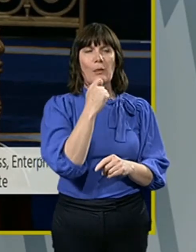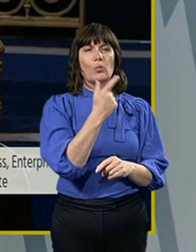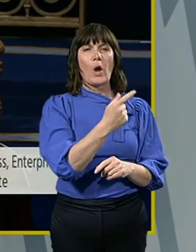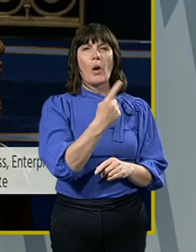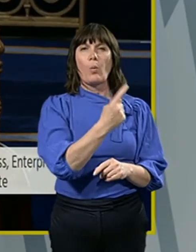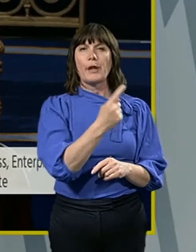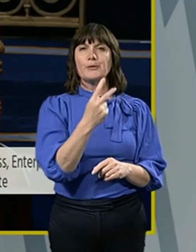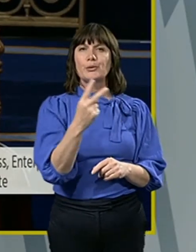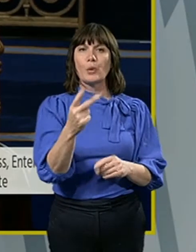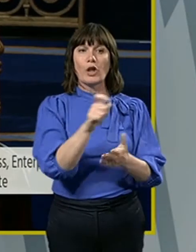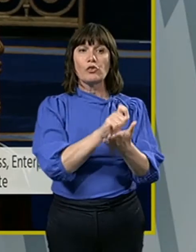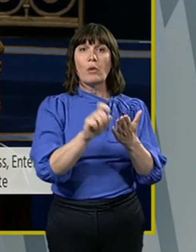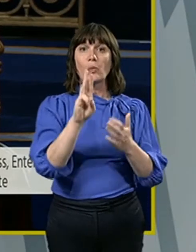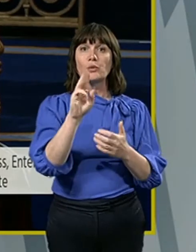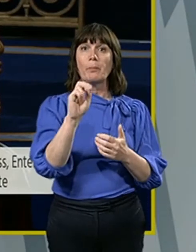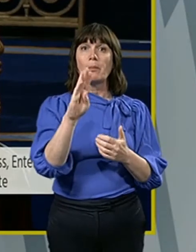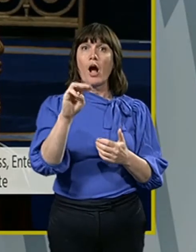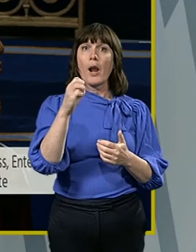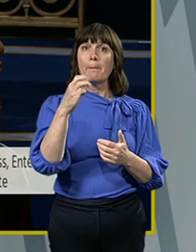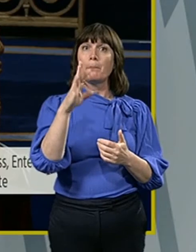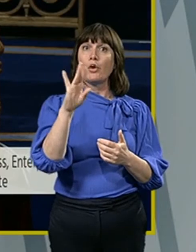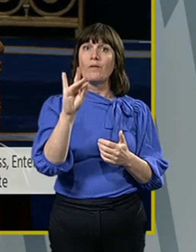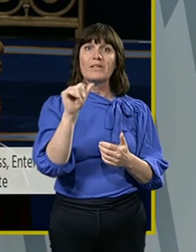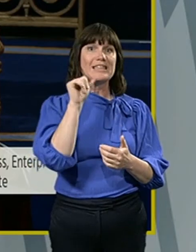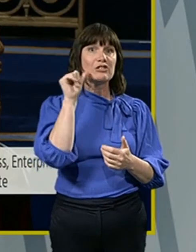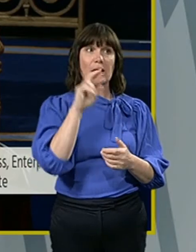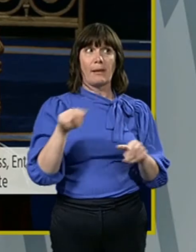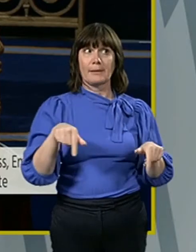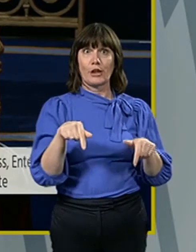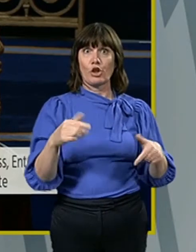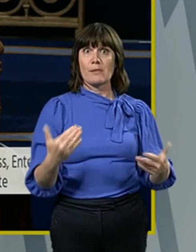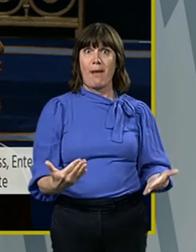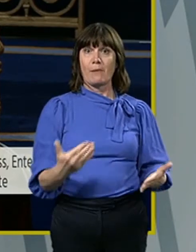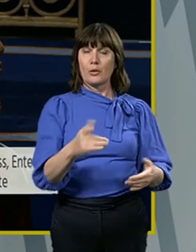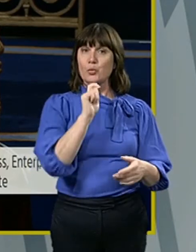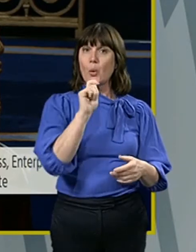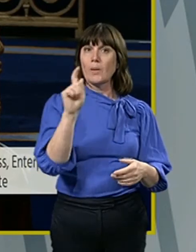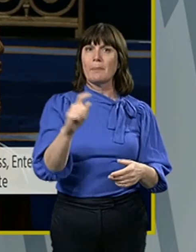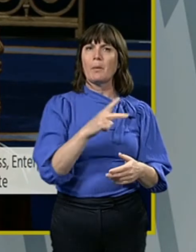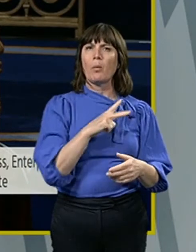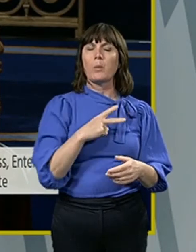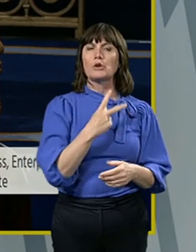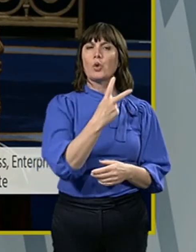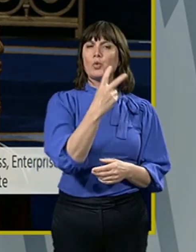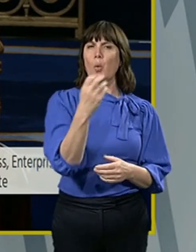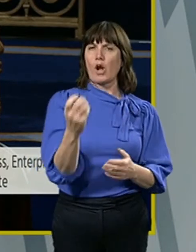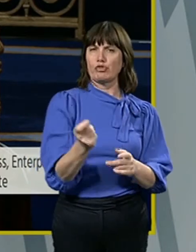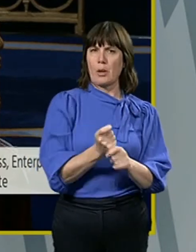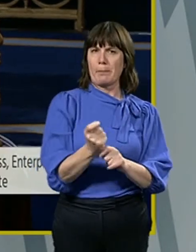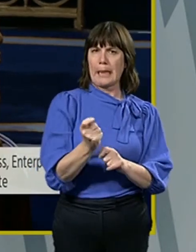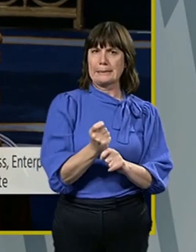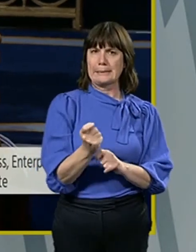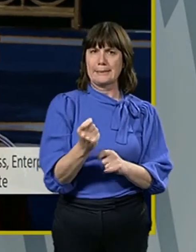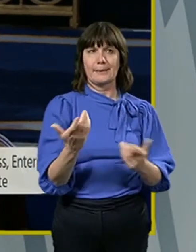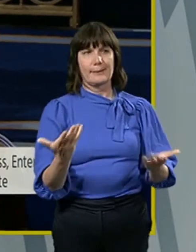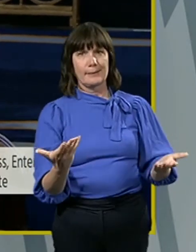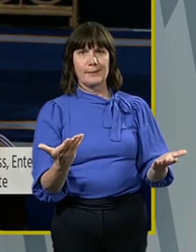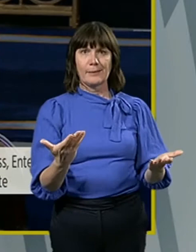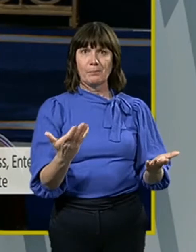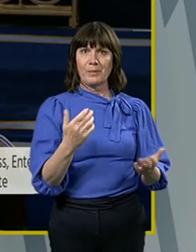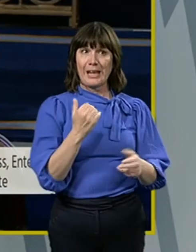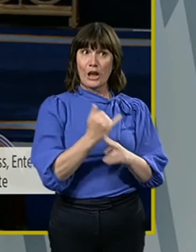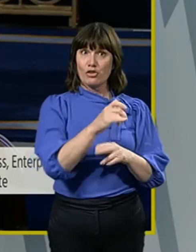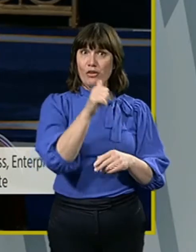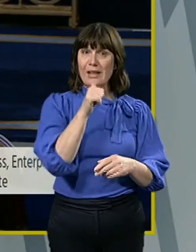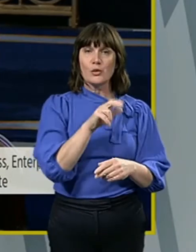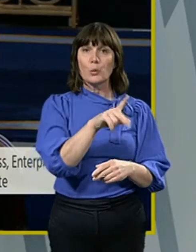You wrote to Deputy Paul Morphy yesterday who is not here now and told him there were 200. And in your answer you say it has not